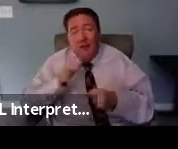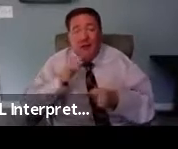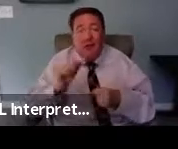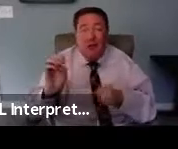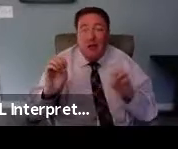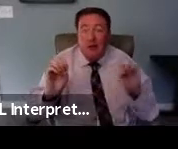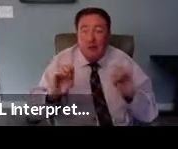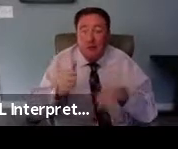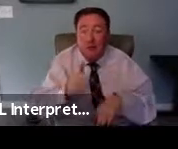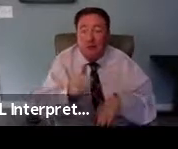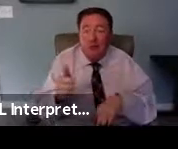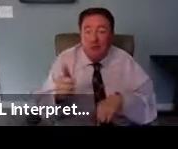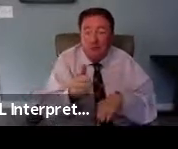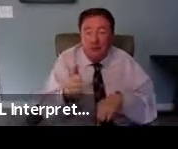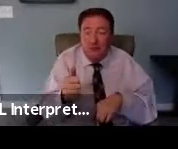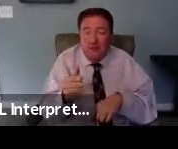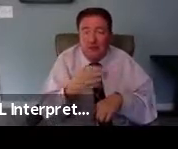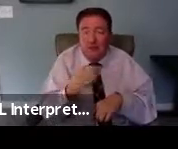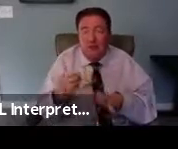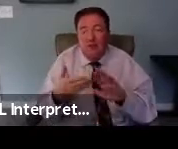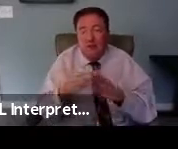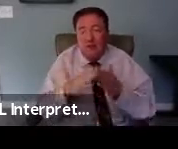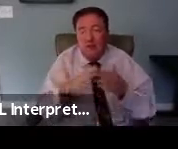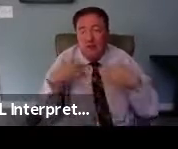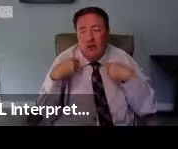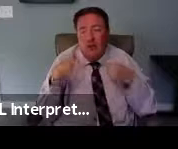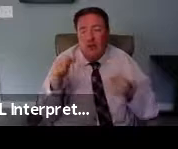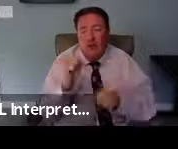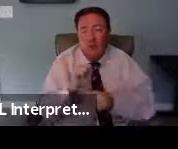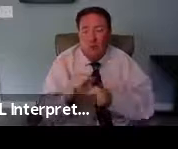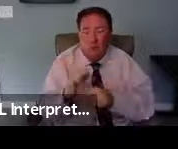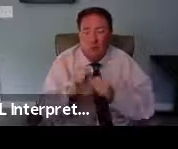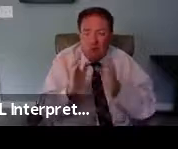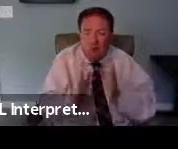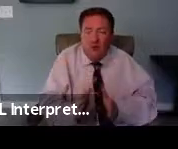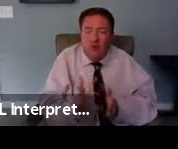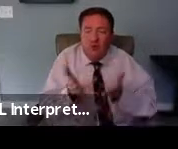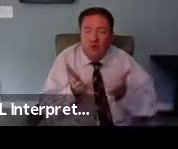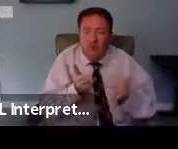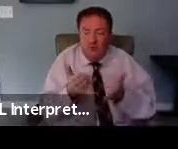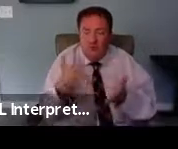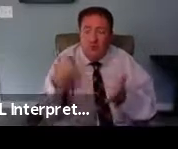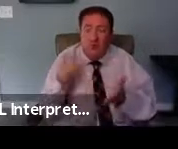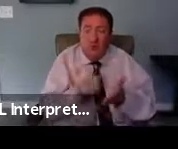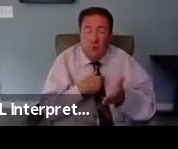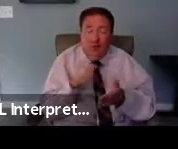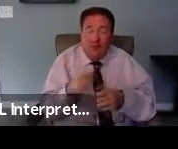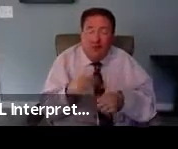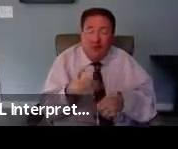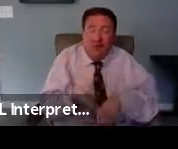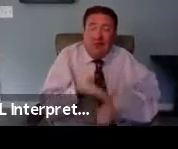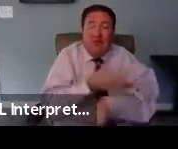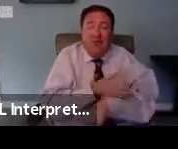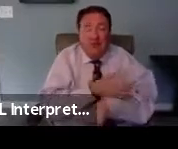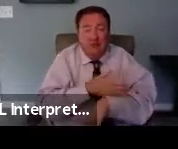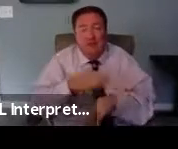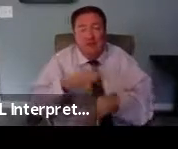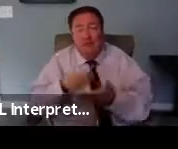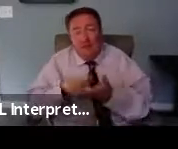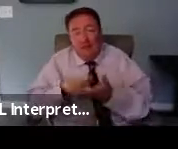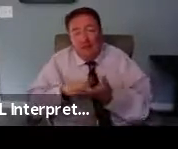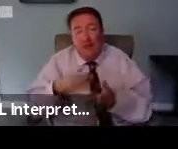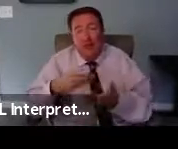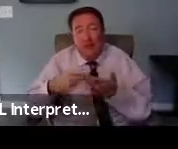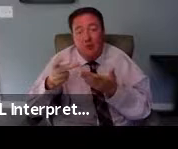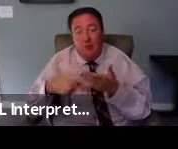and community health worker services. We need increased funding and program flexibilities within Medicaid and